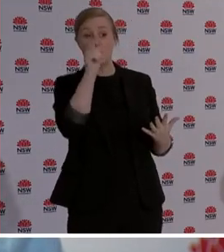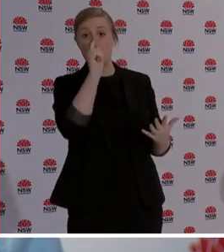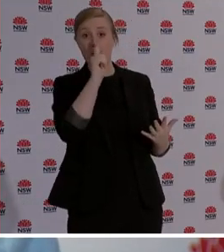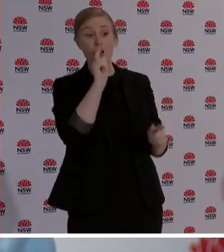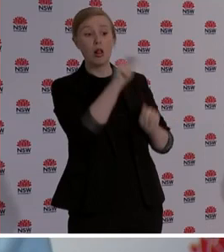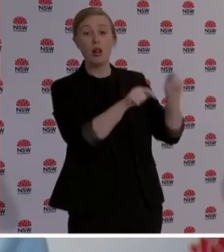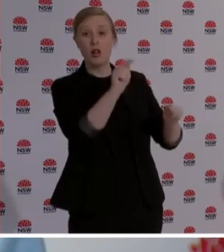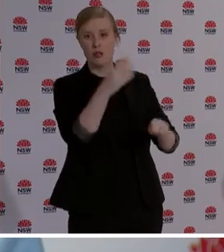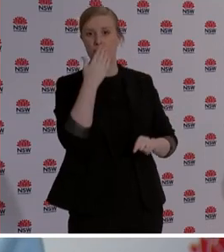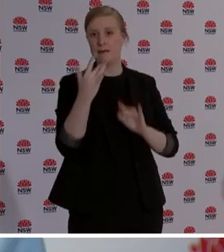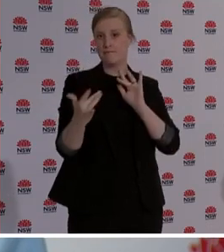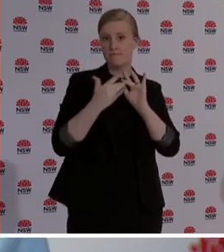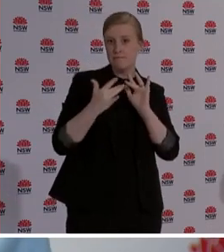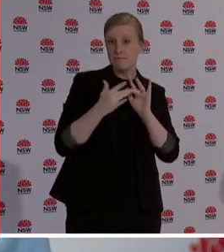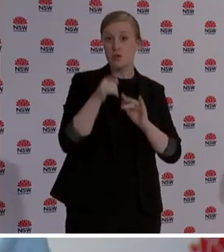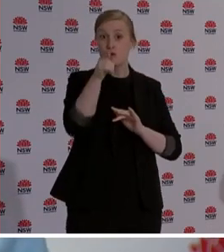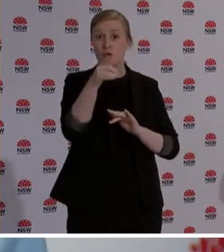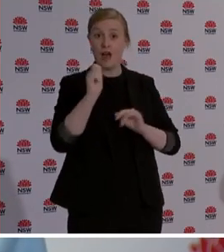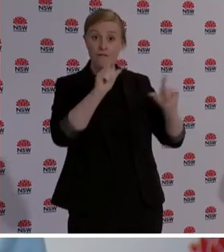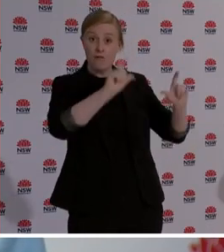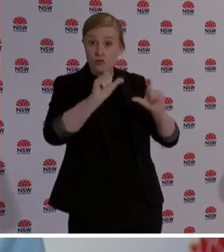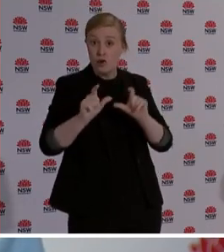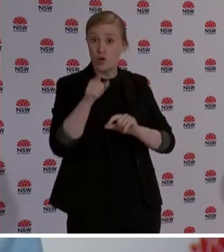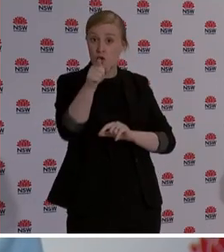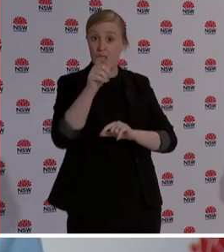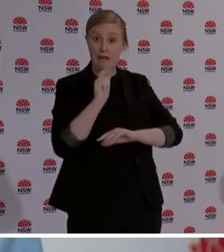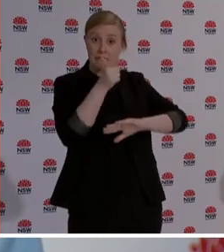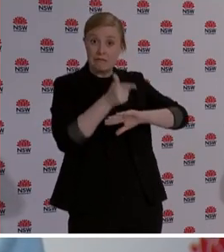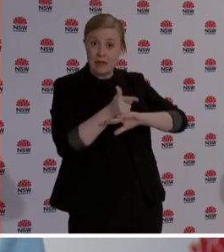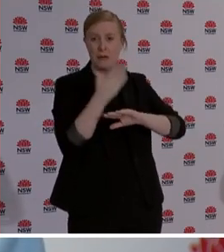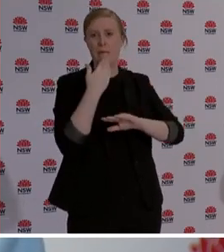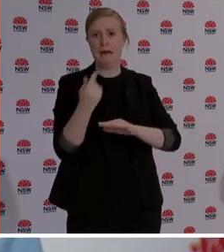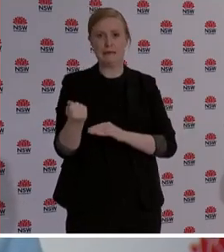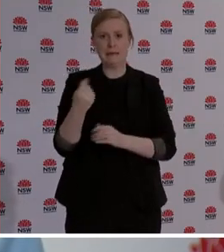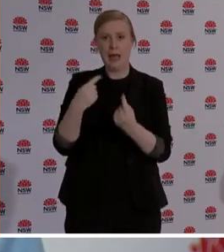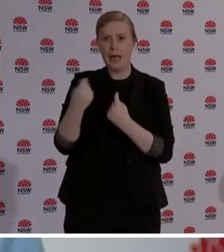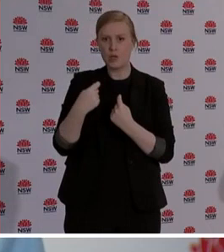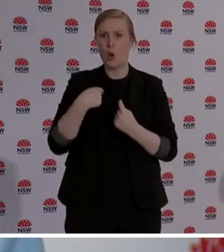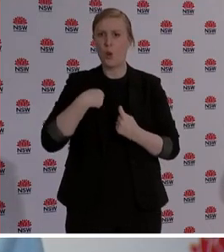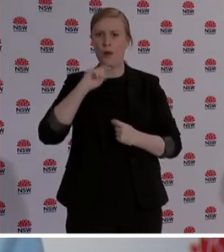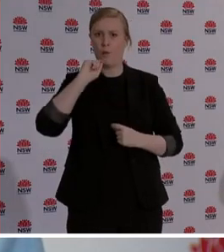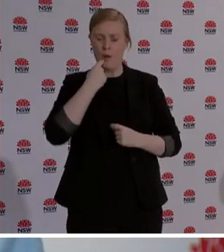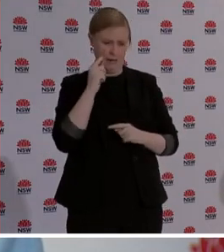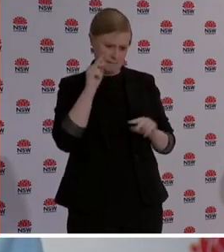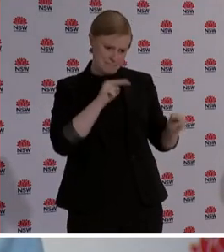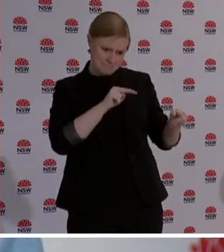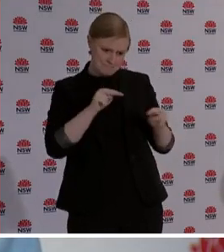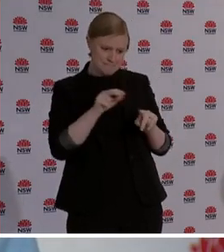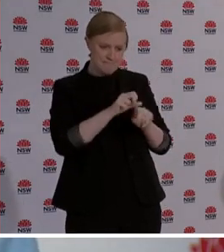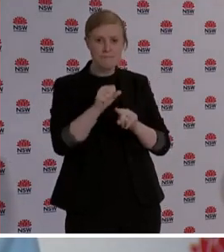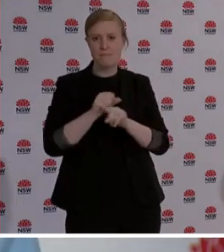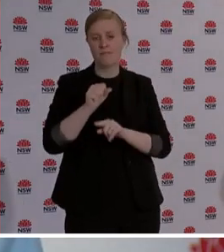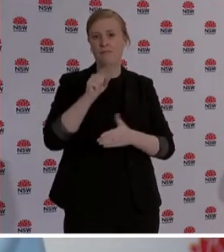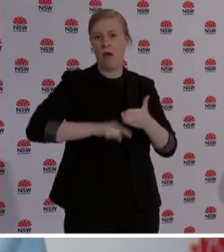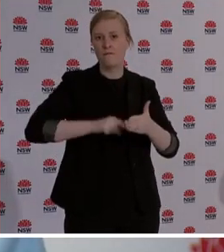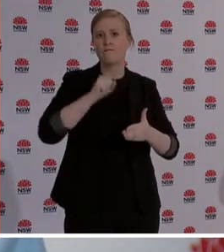of that sort of behaviour that was clearly not, the community has spoken, the community has said they will